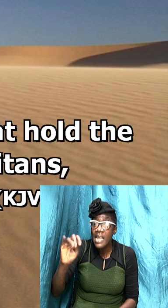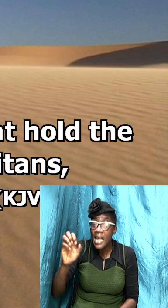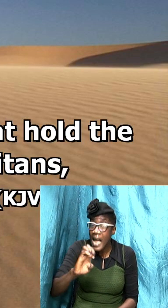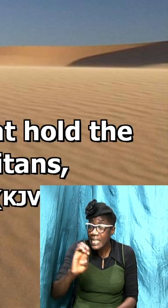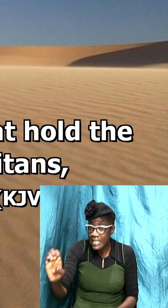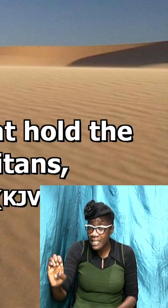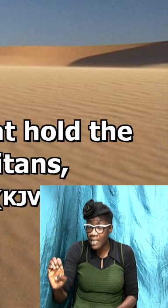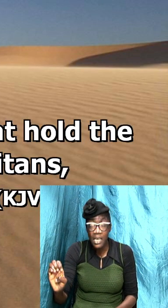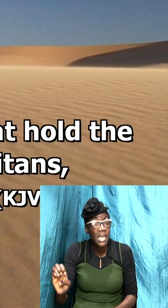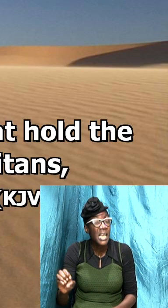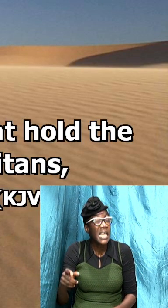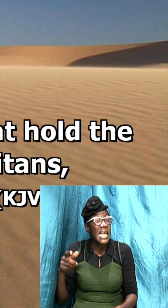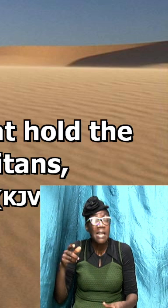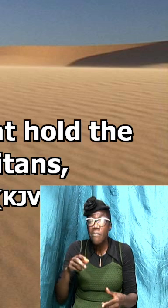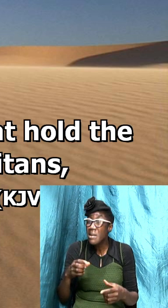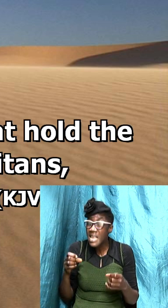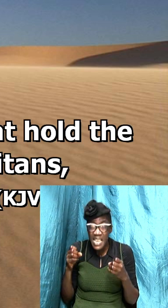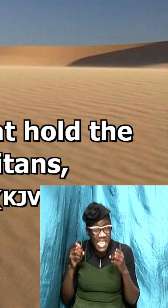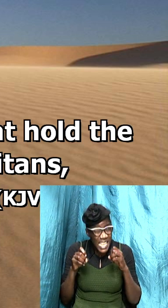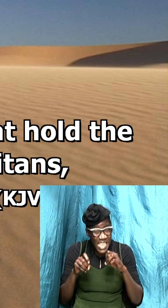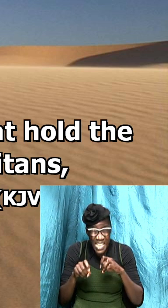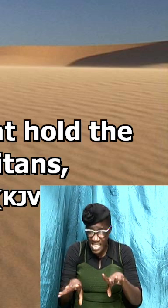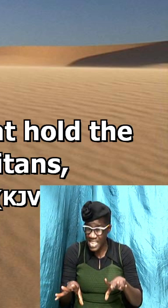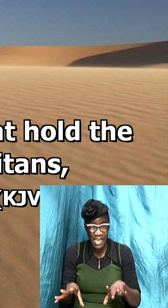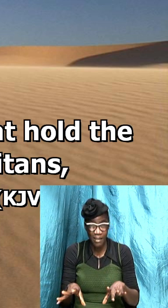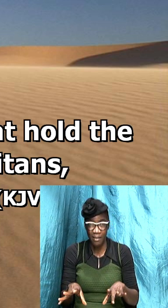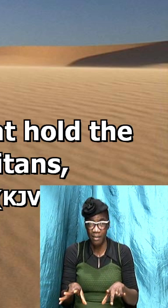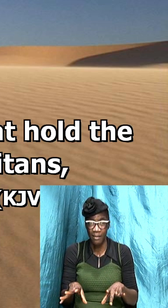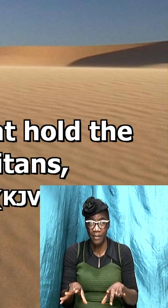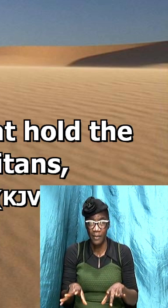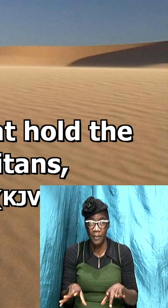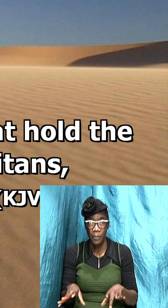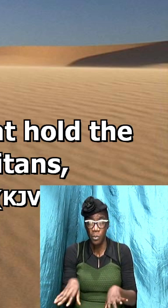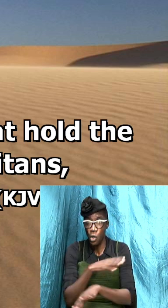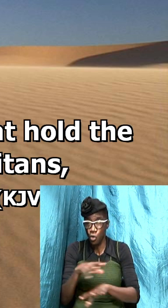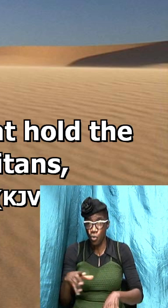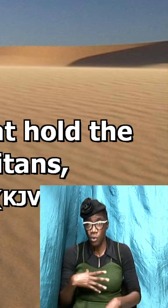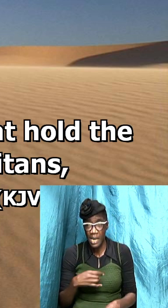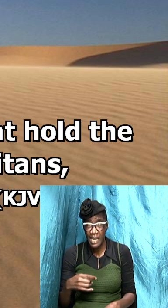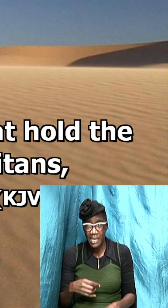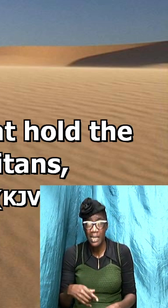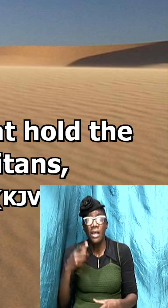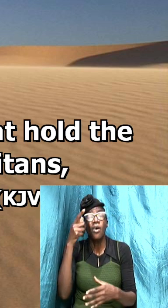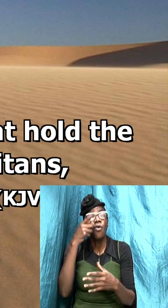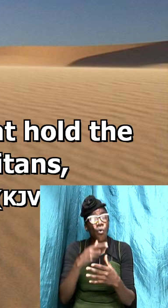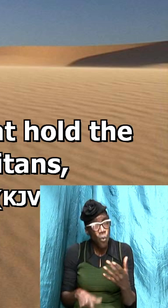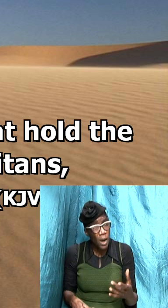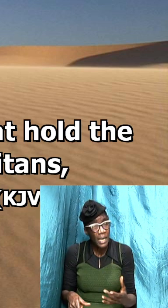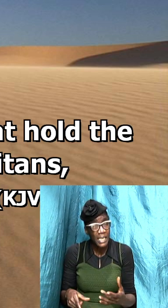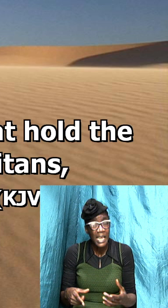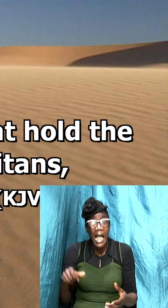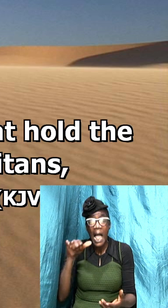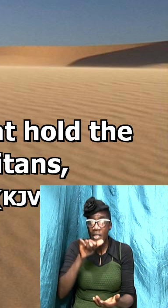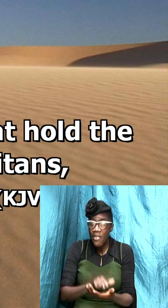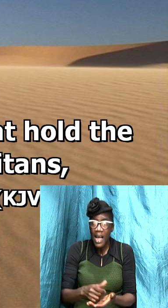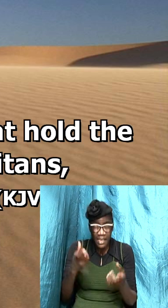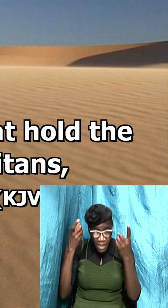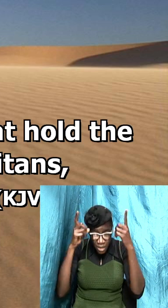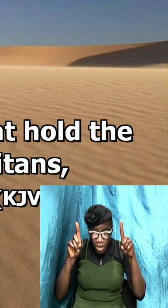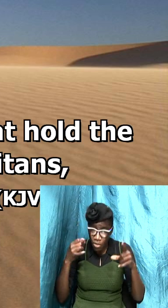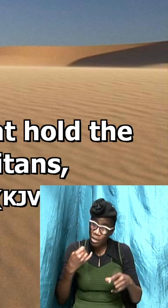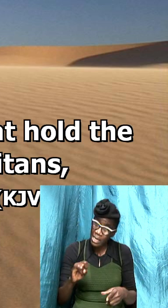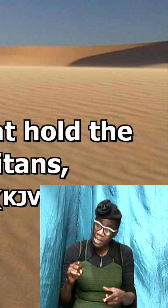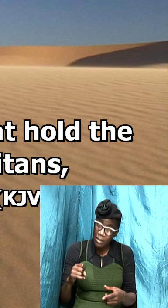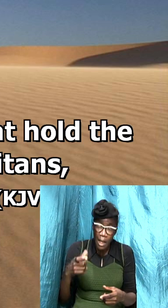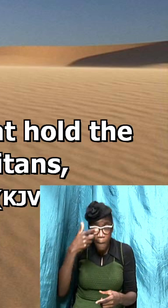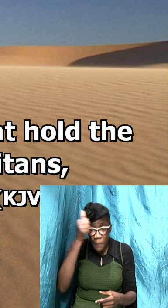right and we are going to take our time and we are going to look at what the doctrine of the Nicolaitans is because some